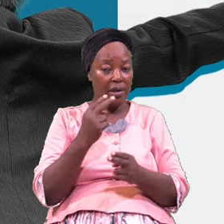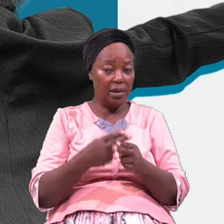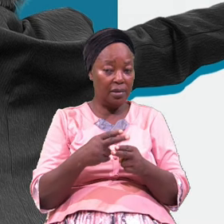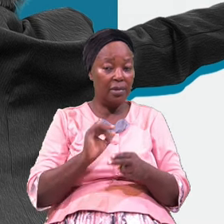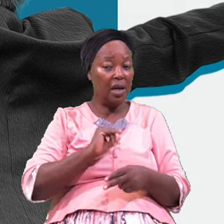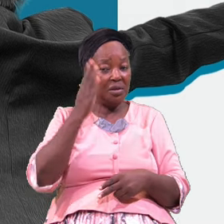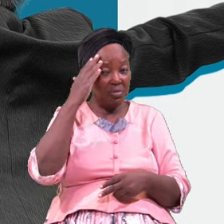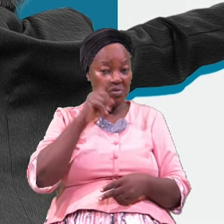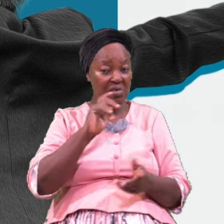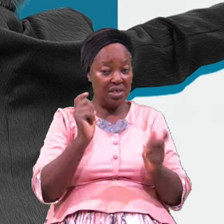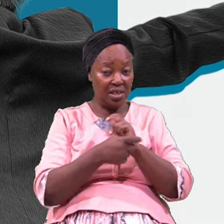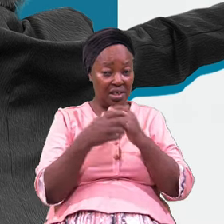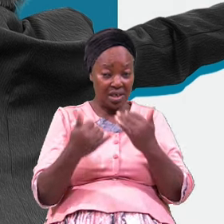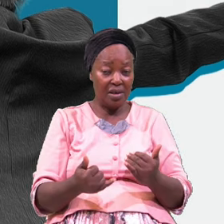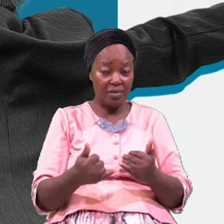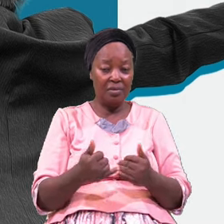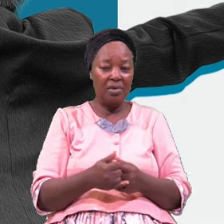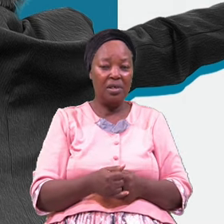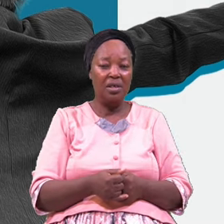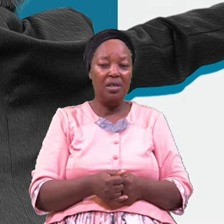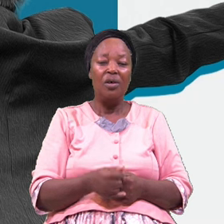What Is Your Real Name